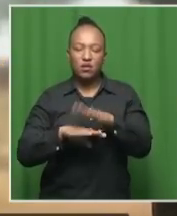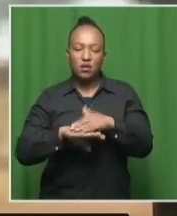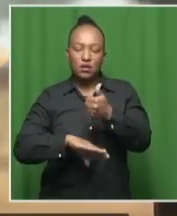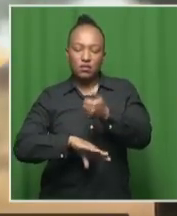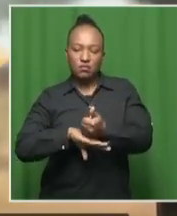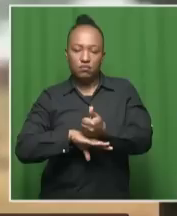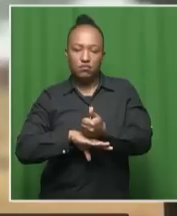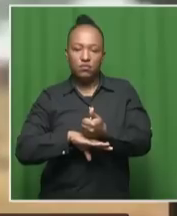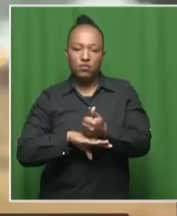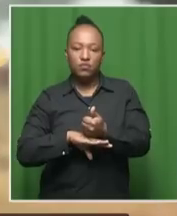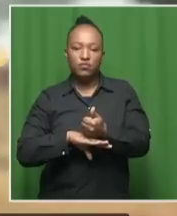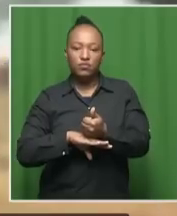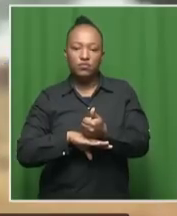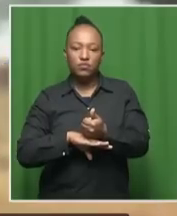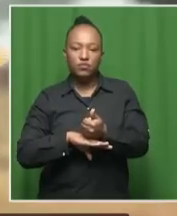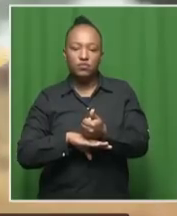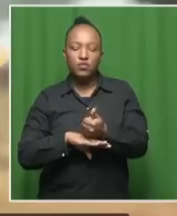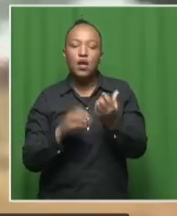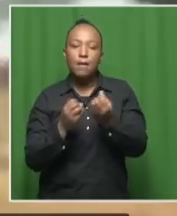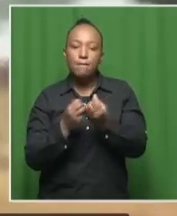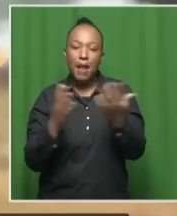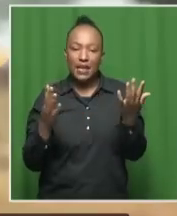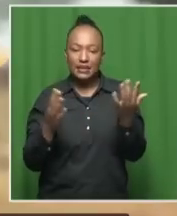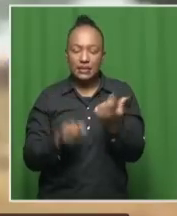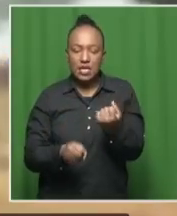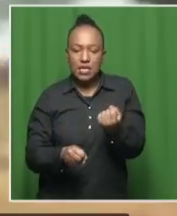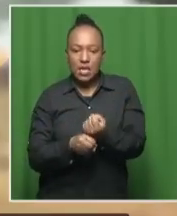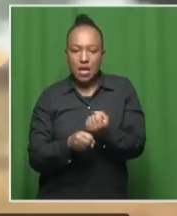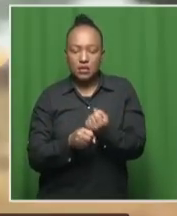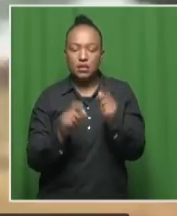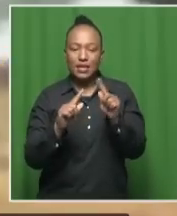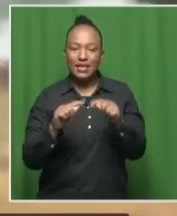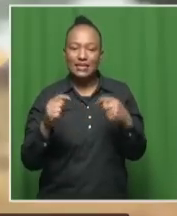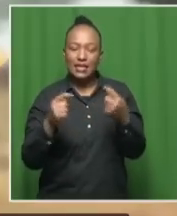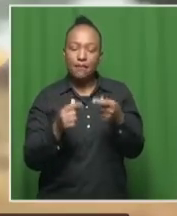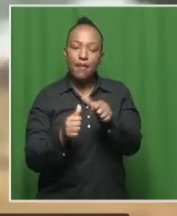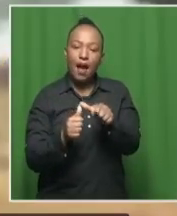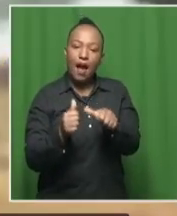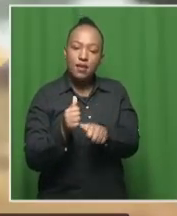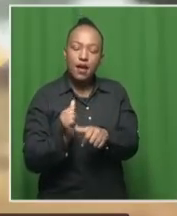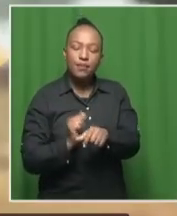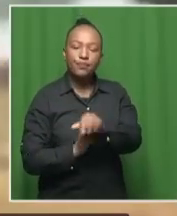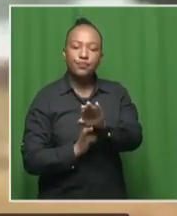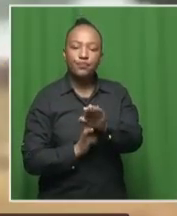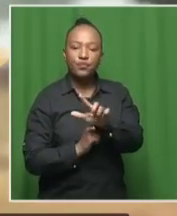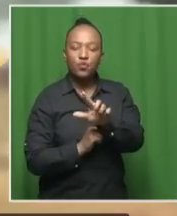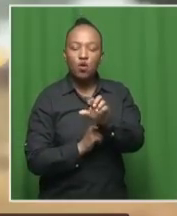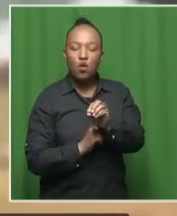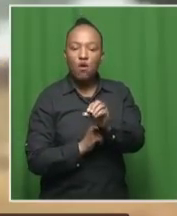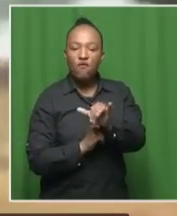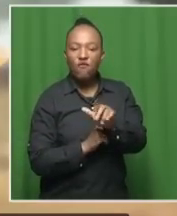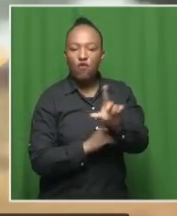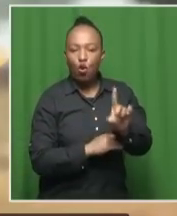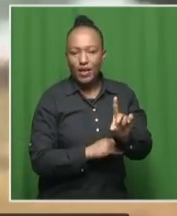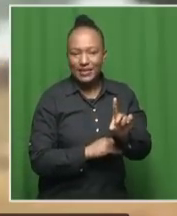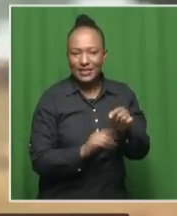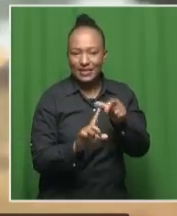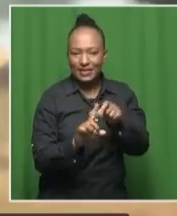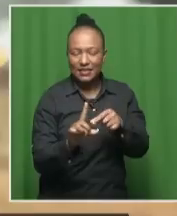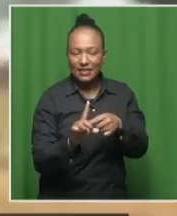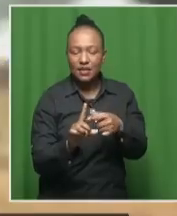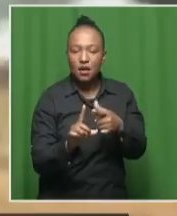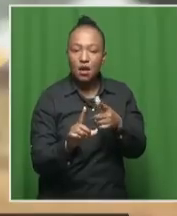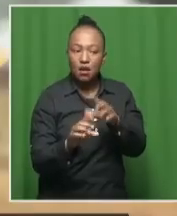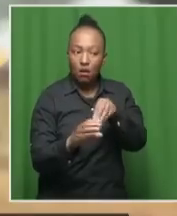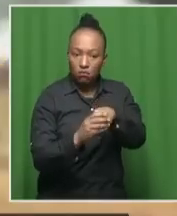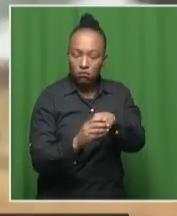multi. You know, that is not a task team under Floyd Brink. That actually consists now, it's actually CERBs,